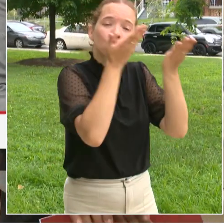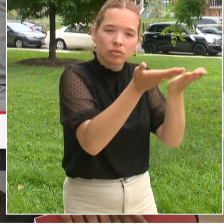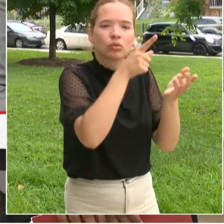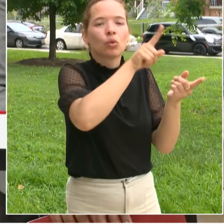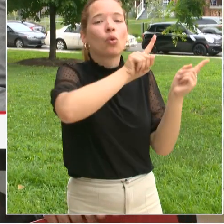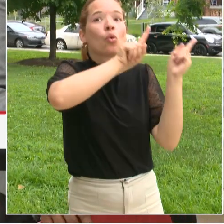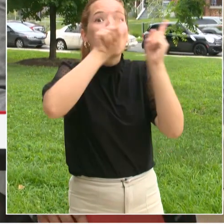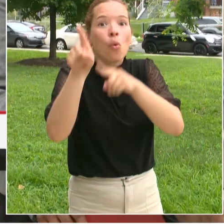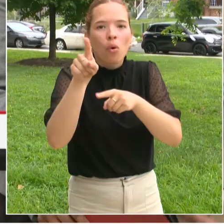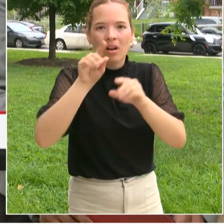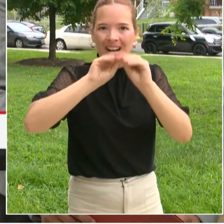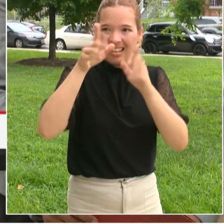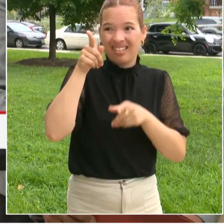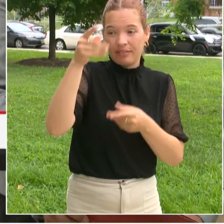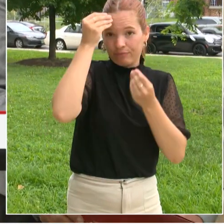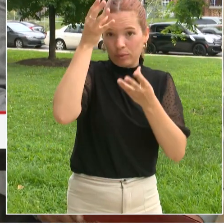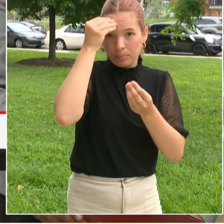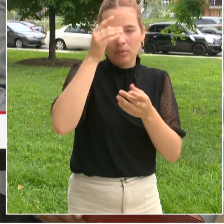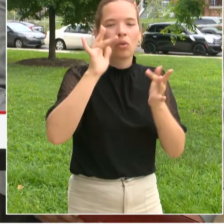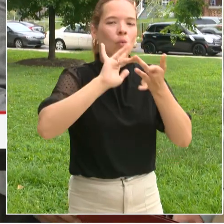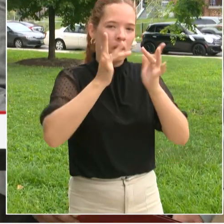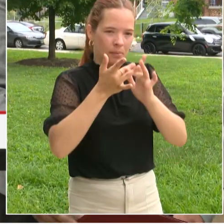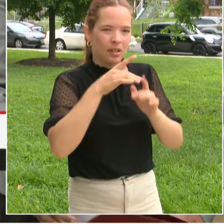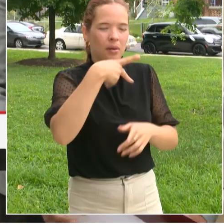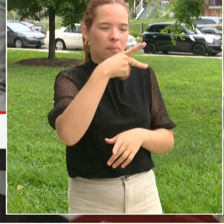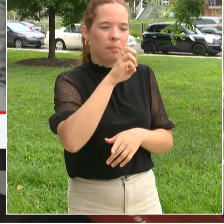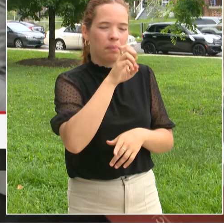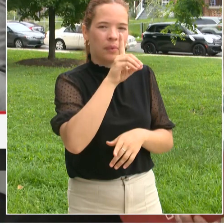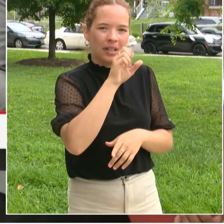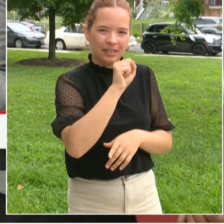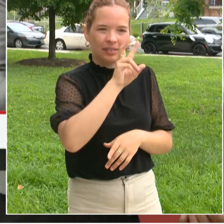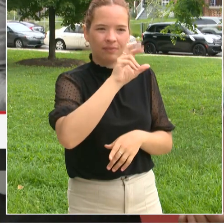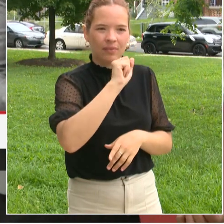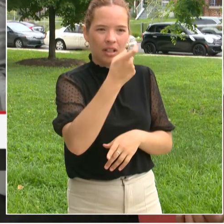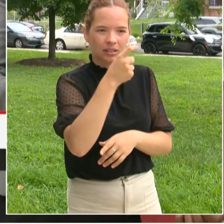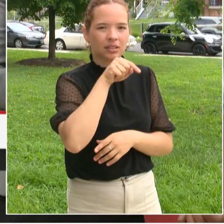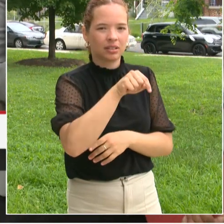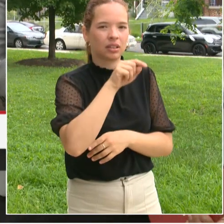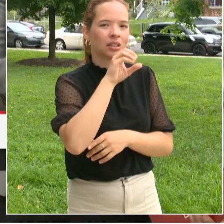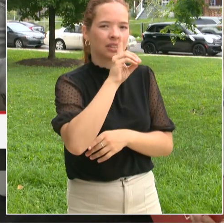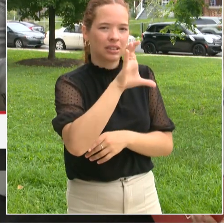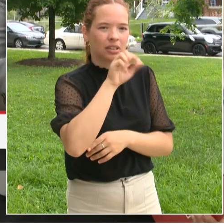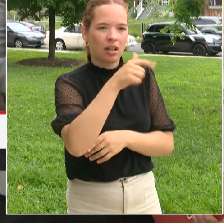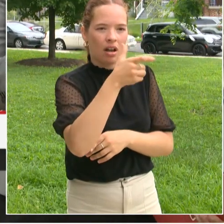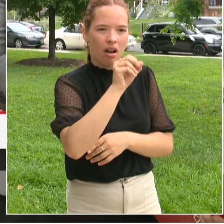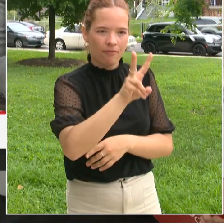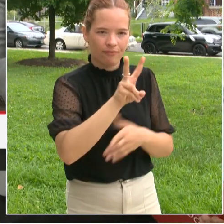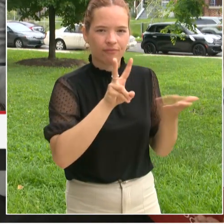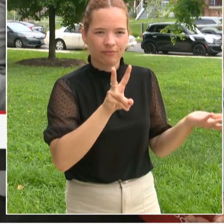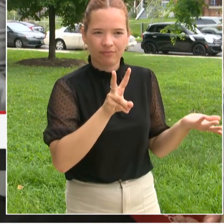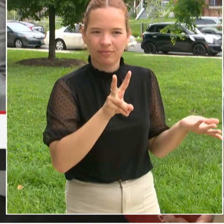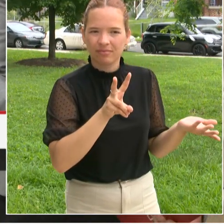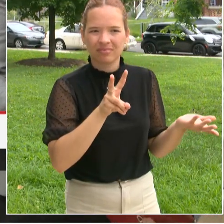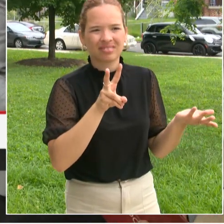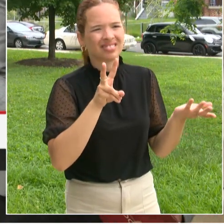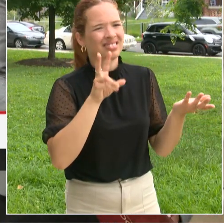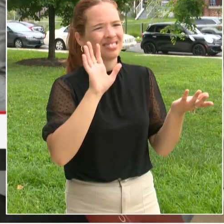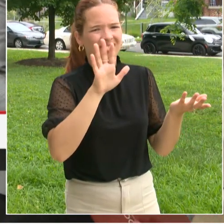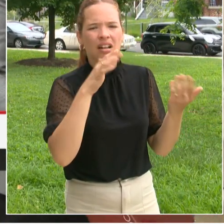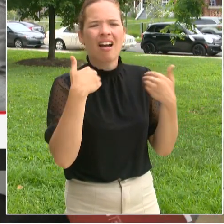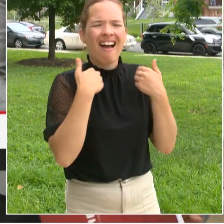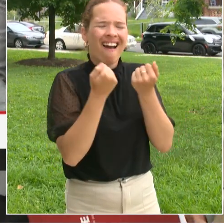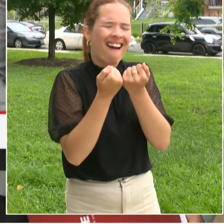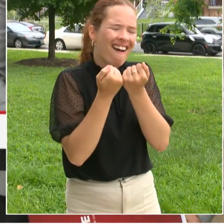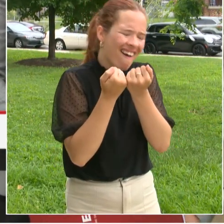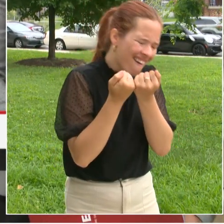on uh all of the vaccines that your child may need so the full childhood schedule you'll find information on the vaccines that are required for